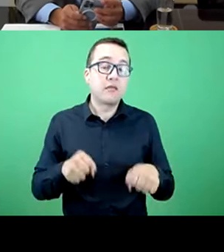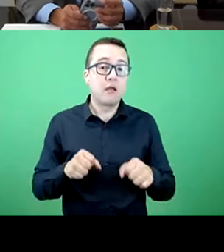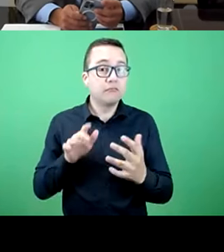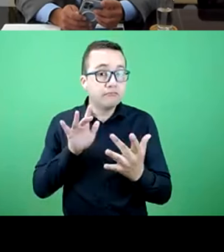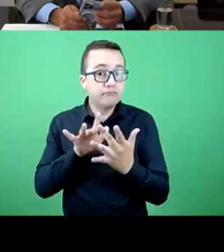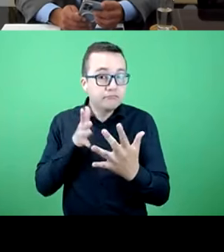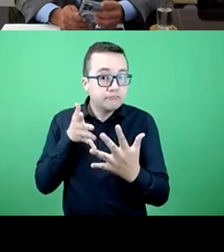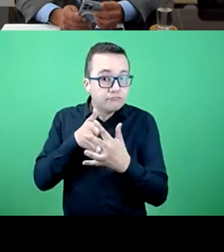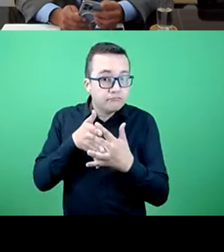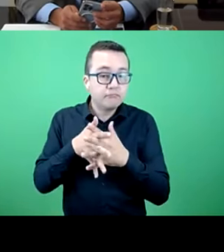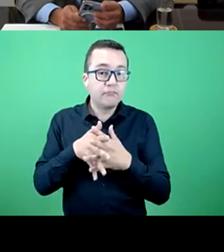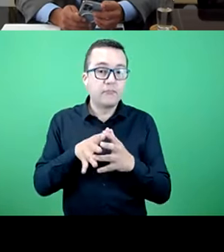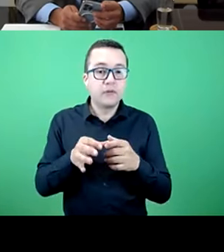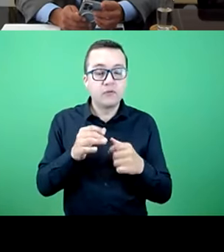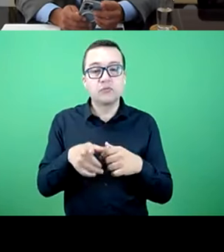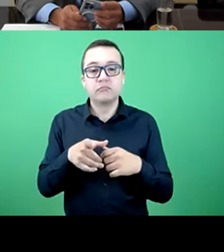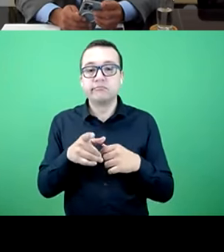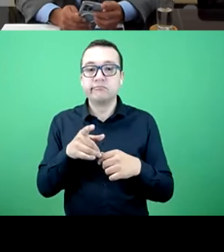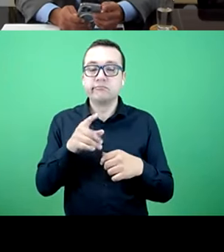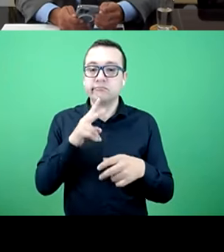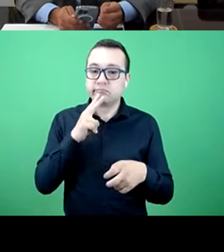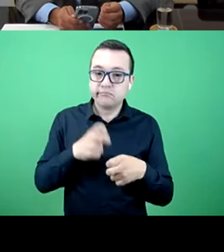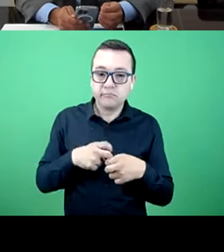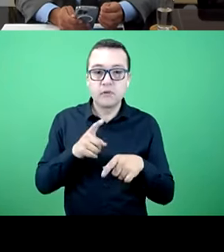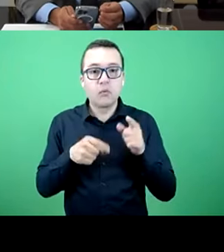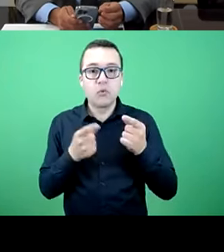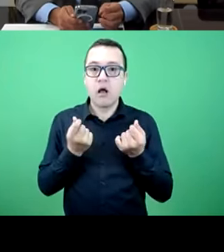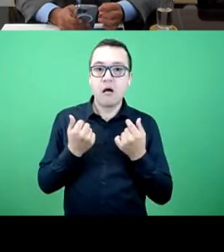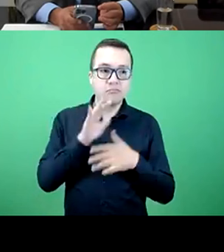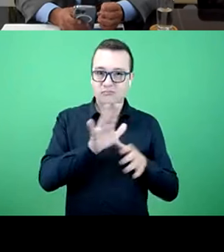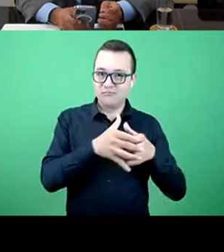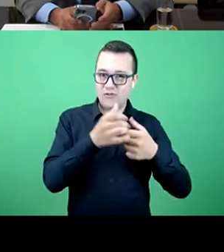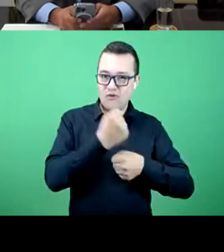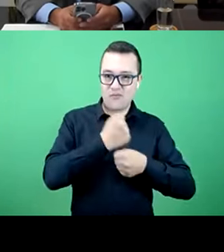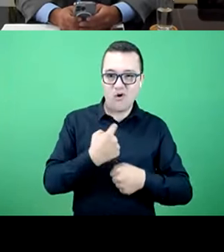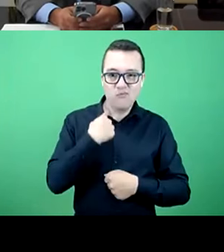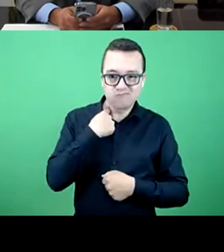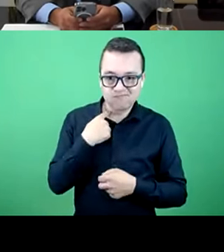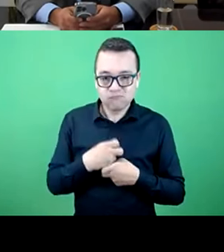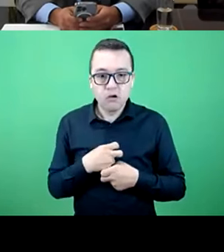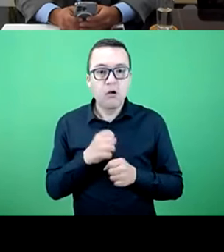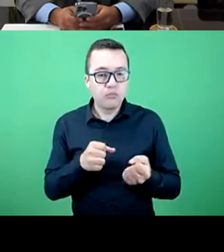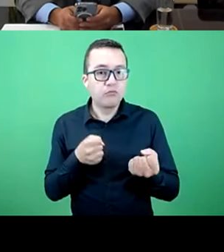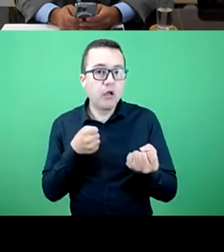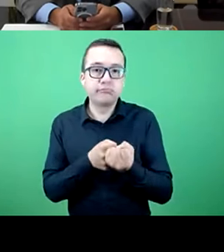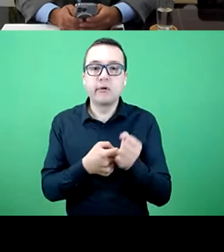an ongoing basis. If a certain provider is undergoing